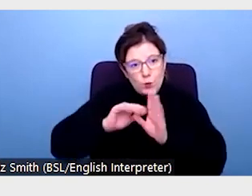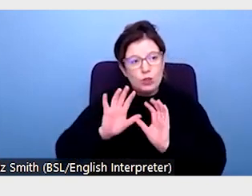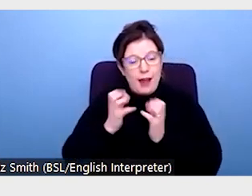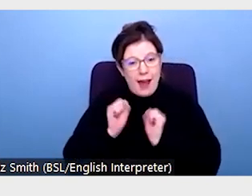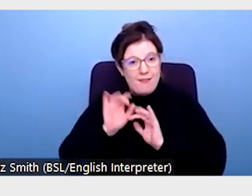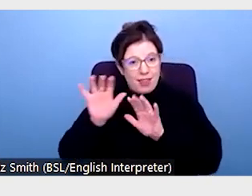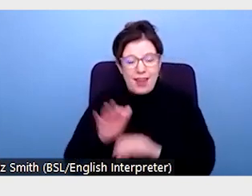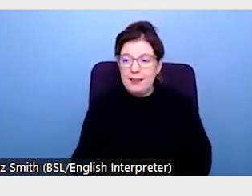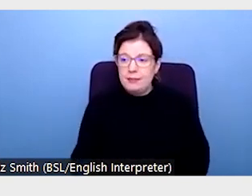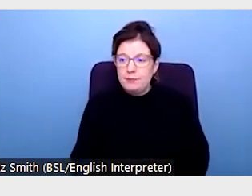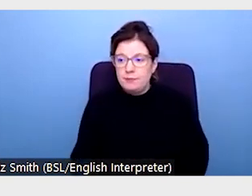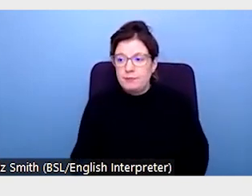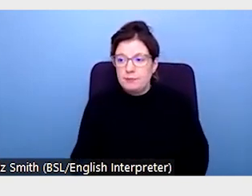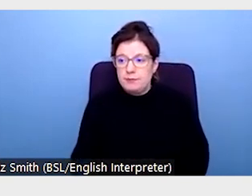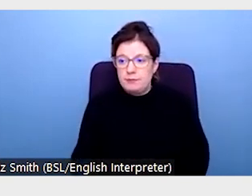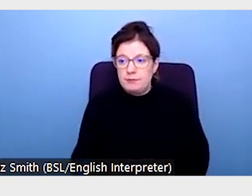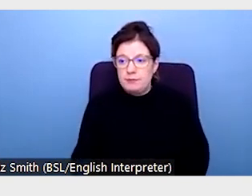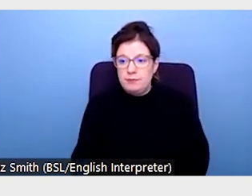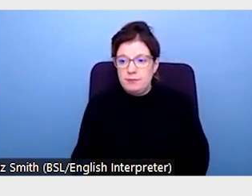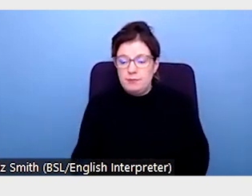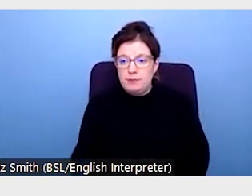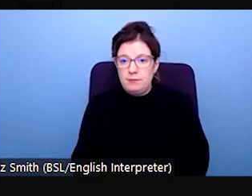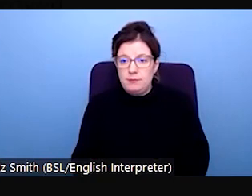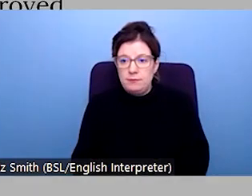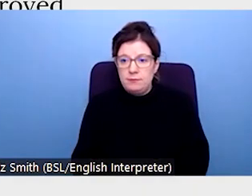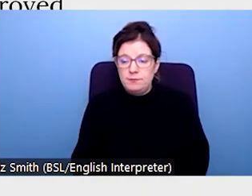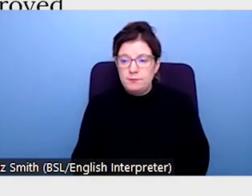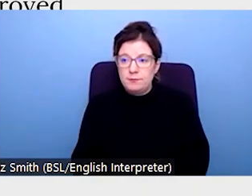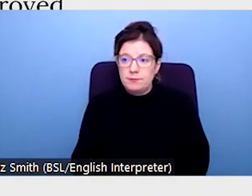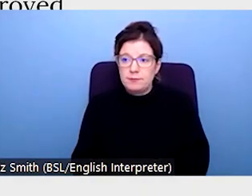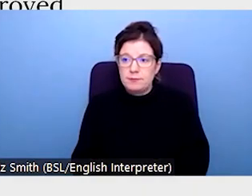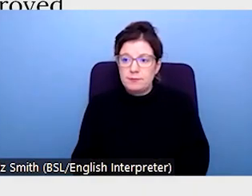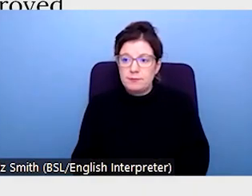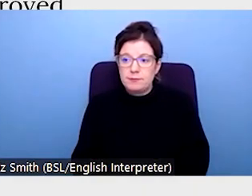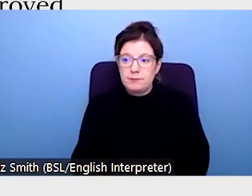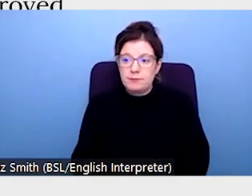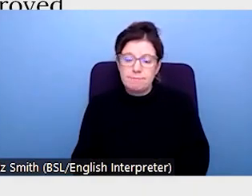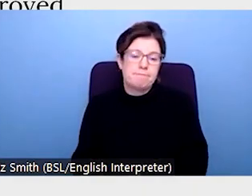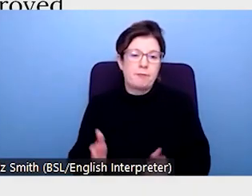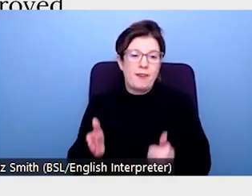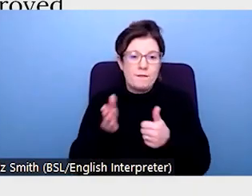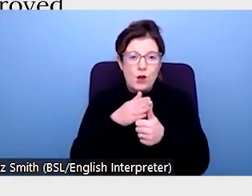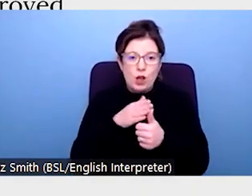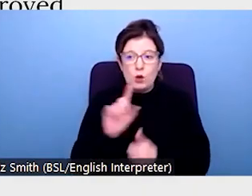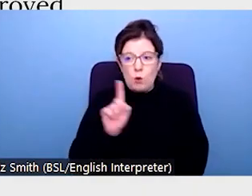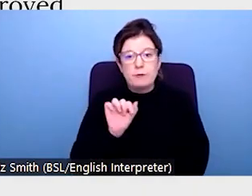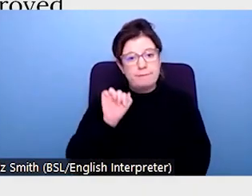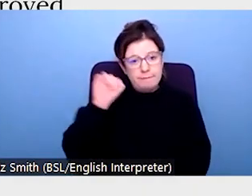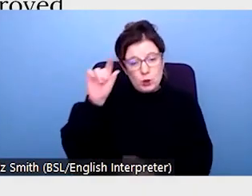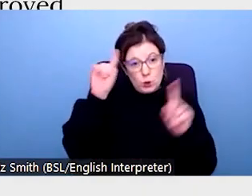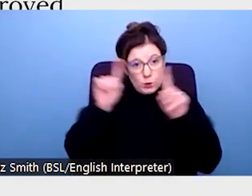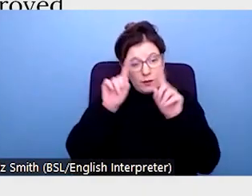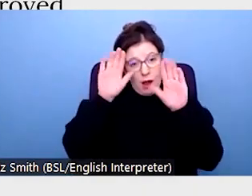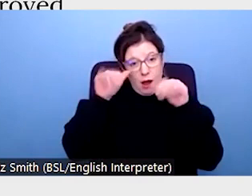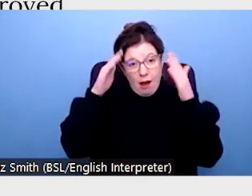provision. I'll take you through each of these one at a time. Lesson one, take an anticipatory approach.